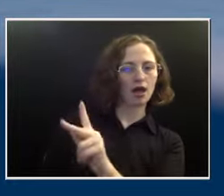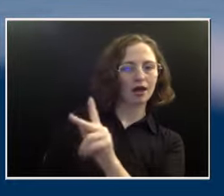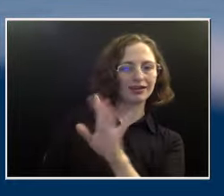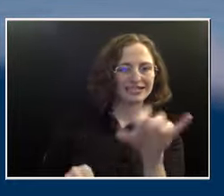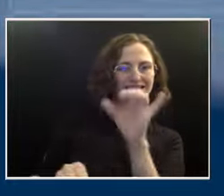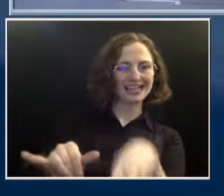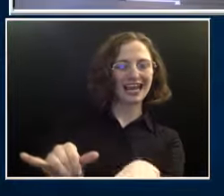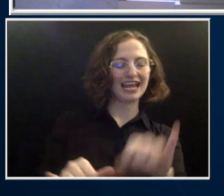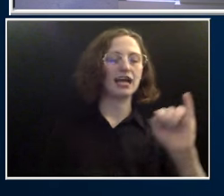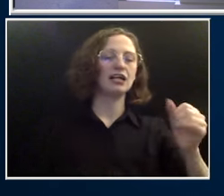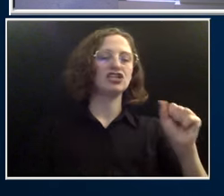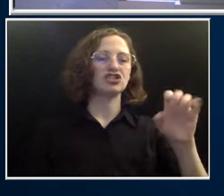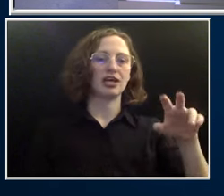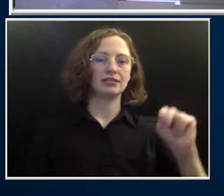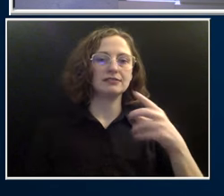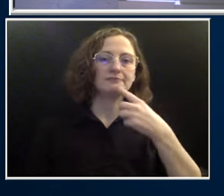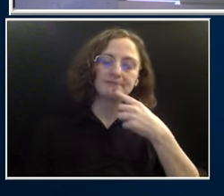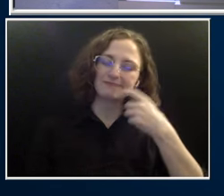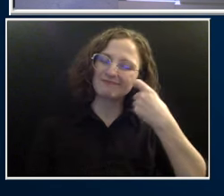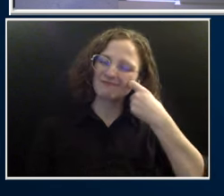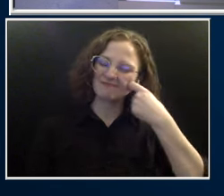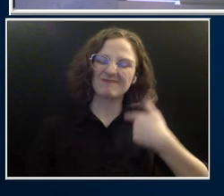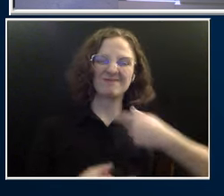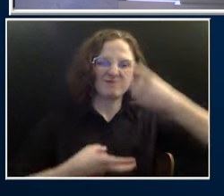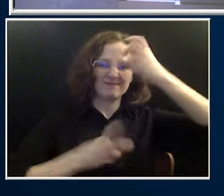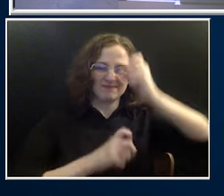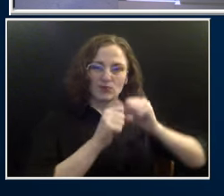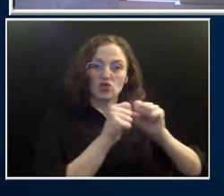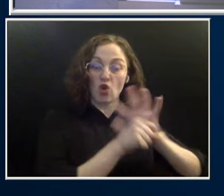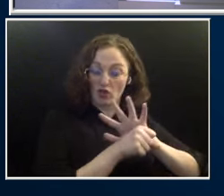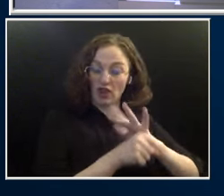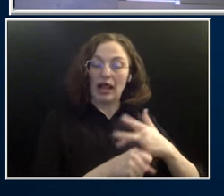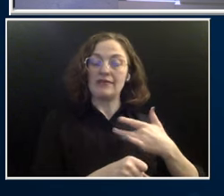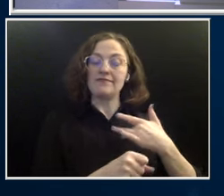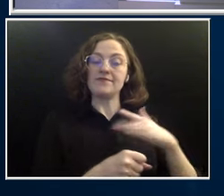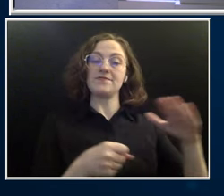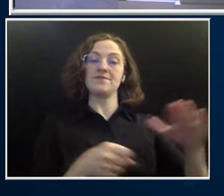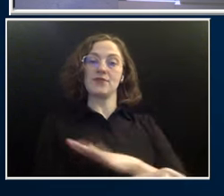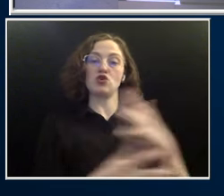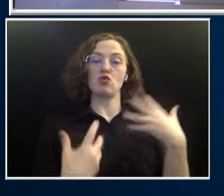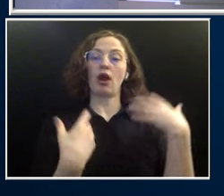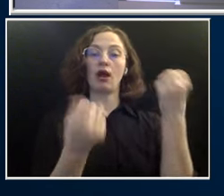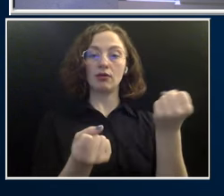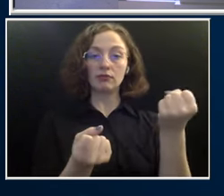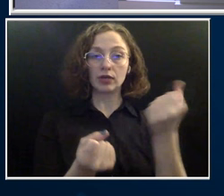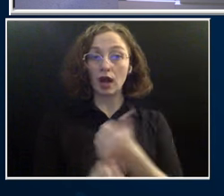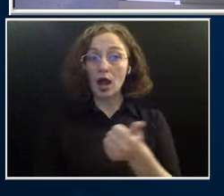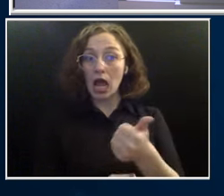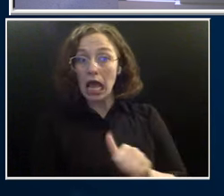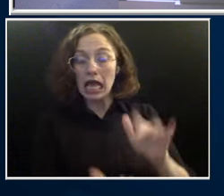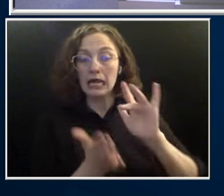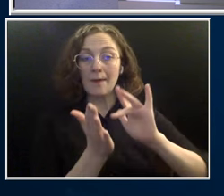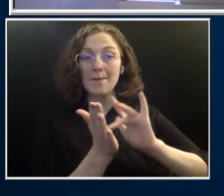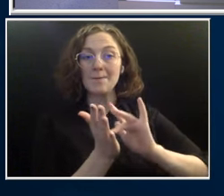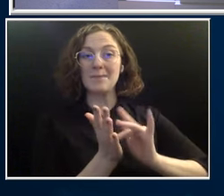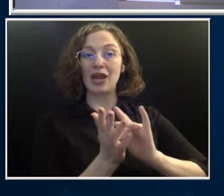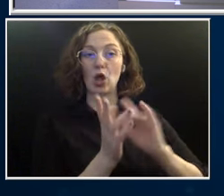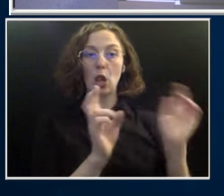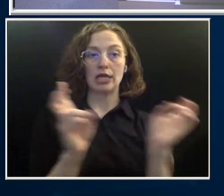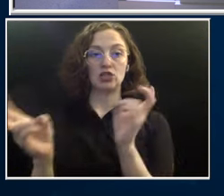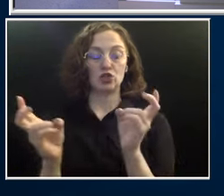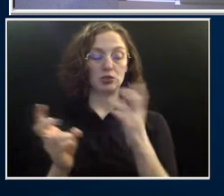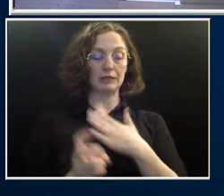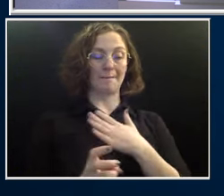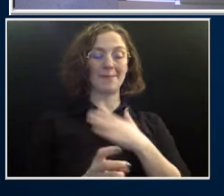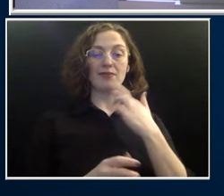had COVID and I feel like I am fully recovered, are there any specific medical conditions that I am at an increased risk for, which